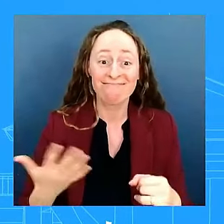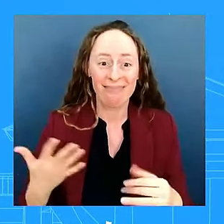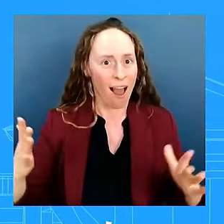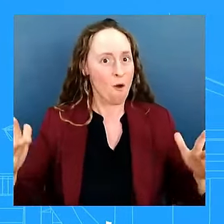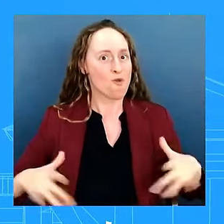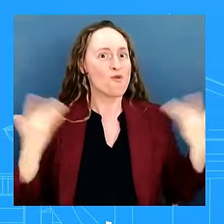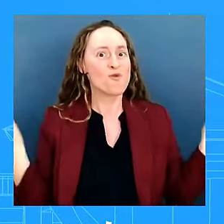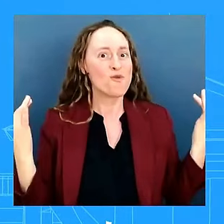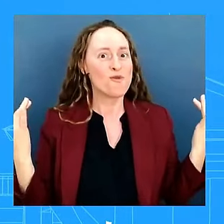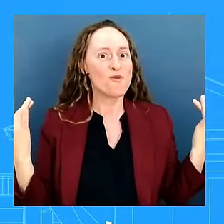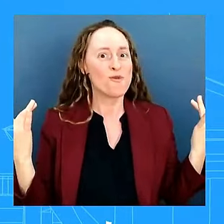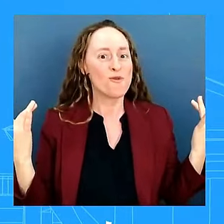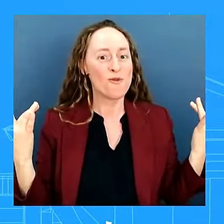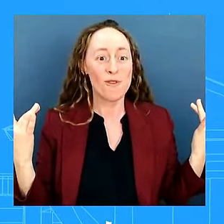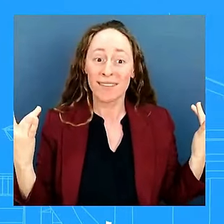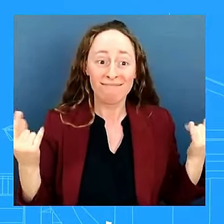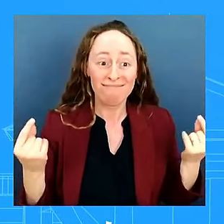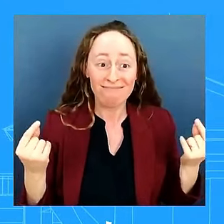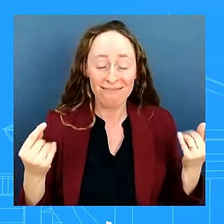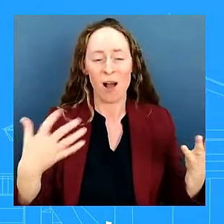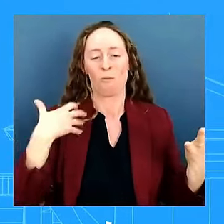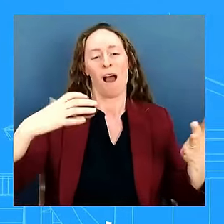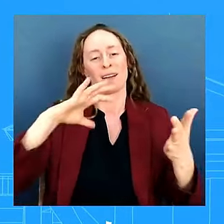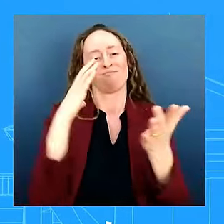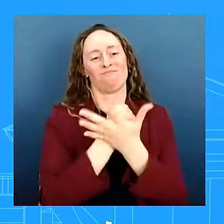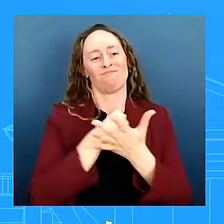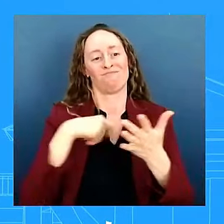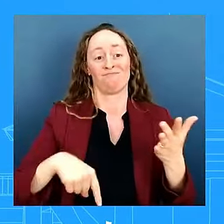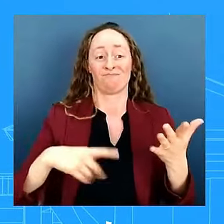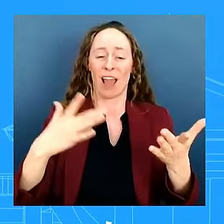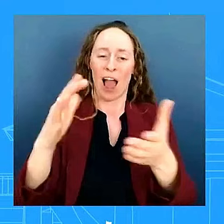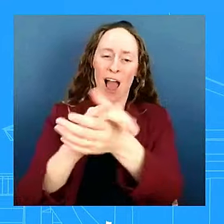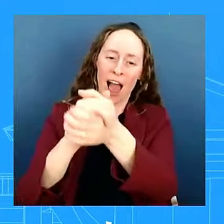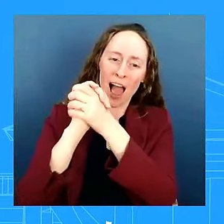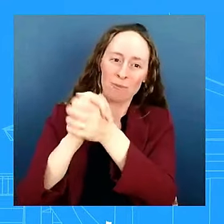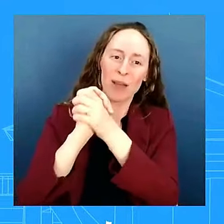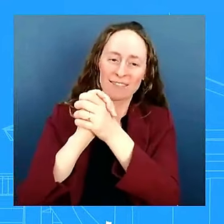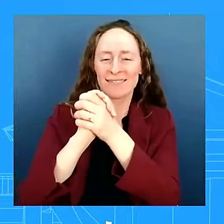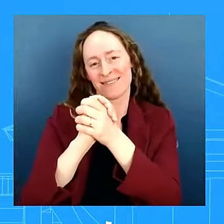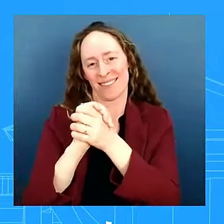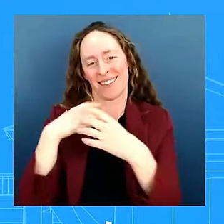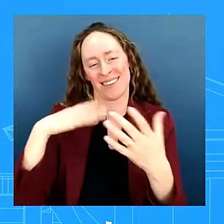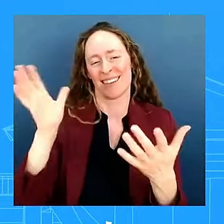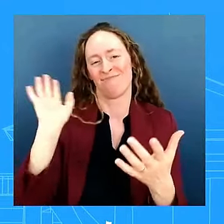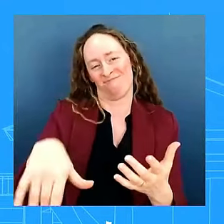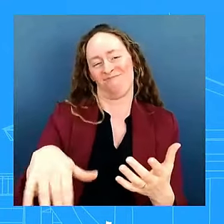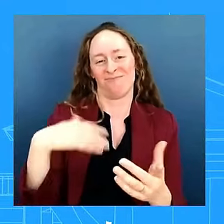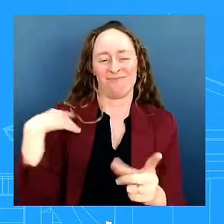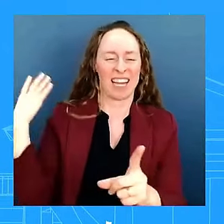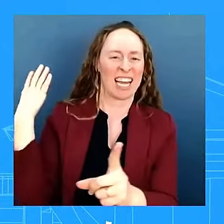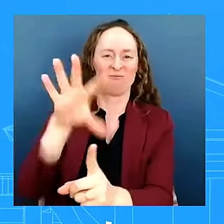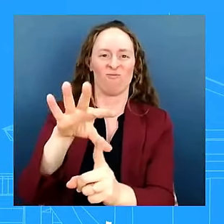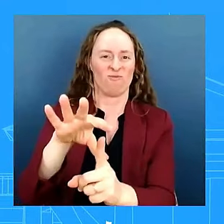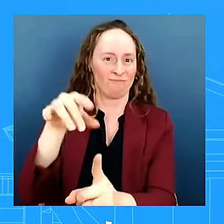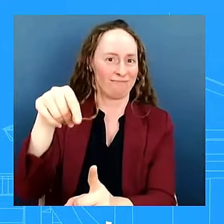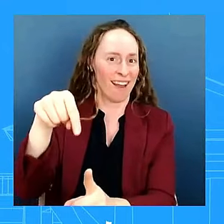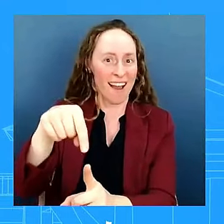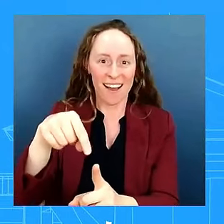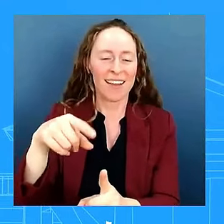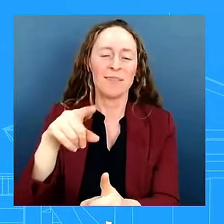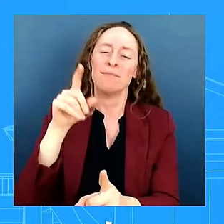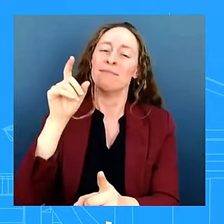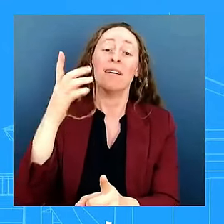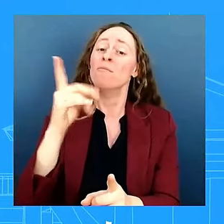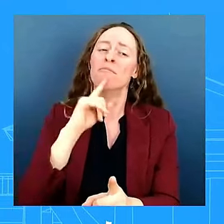congratulate we're going about to embarrass her wholeheartedly and i'm really happy about that because she should be she's such a great person uh